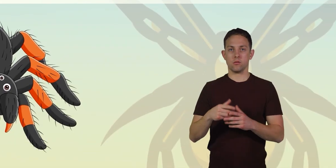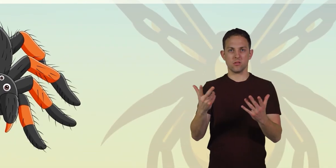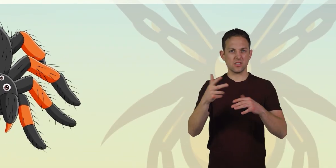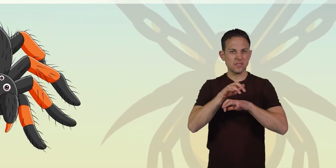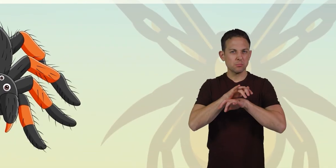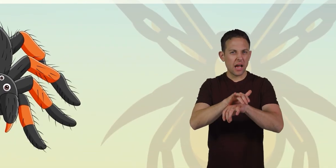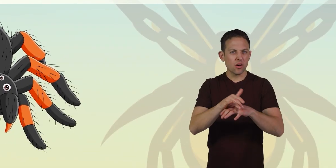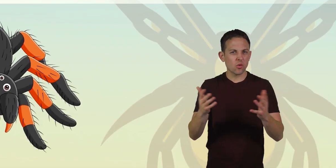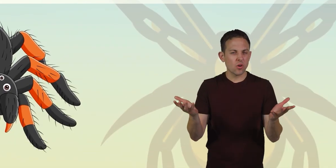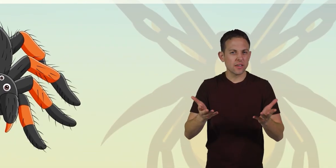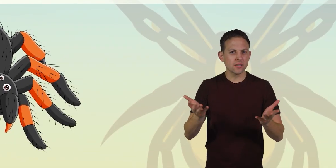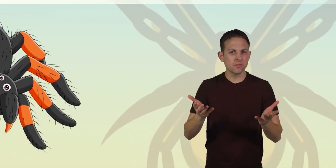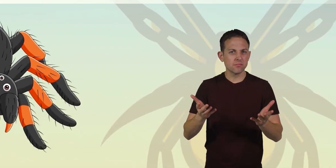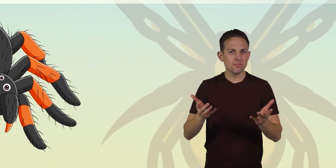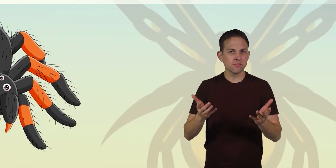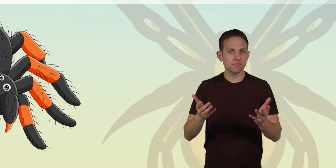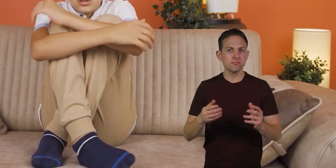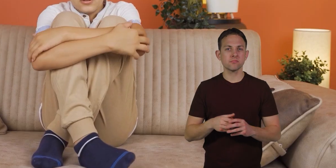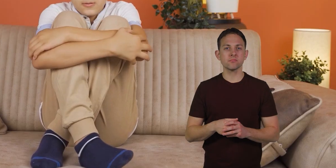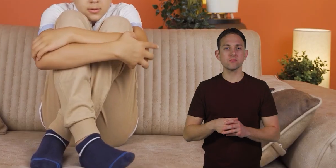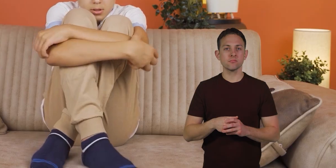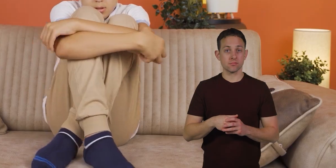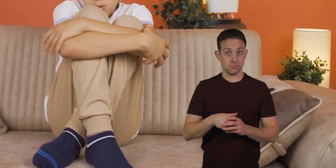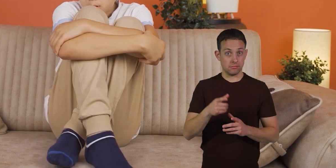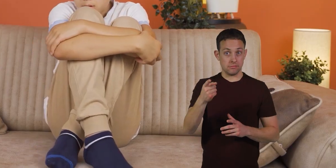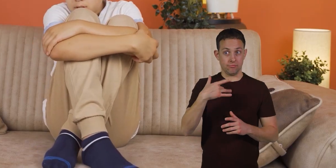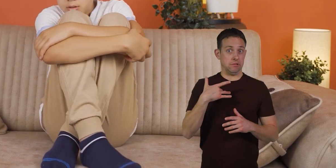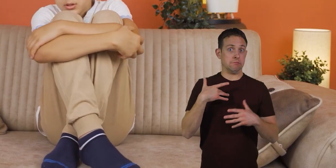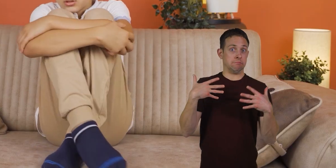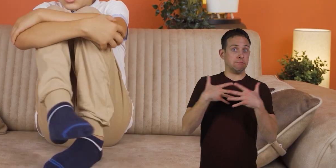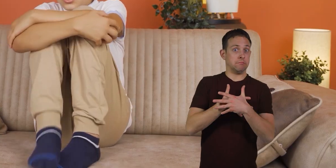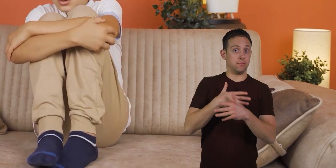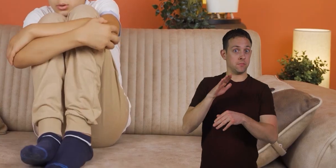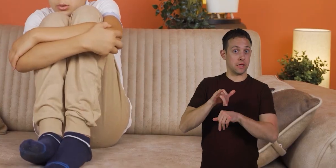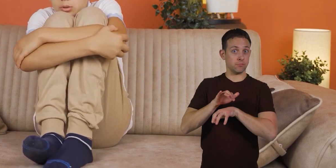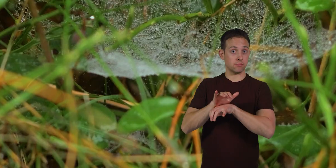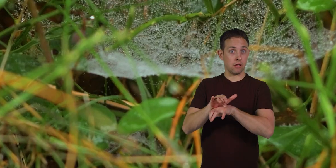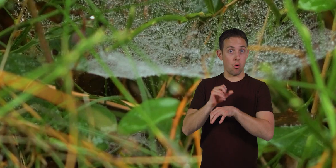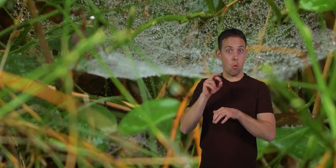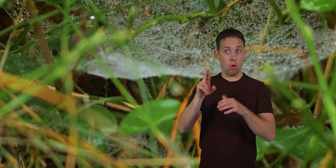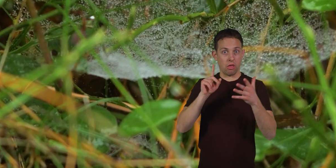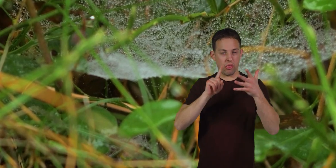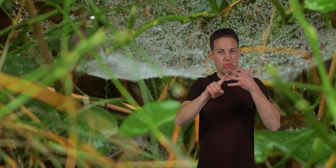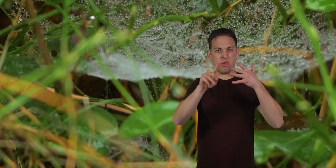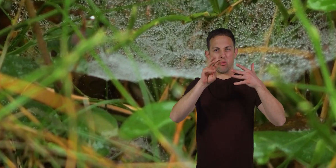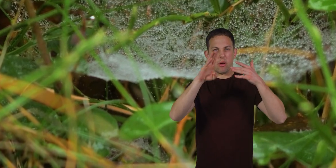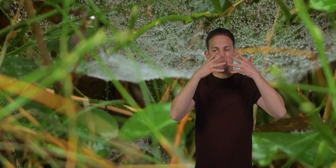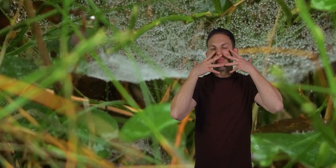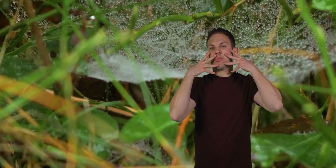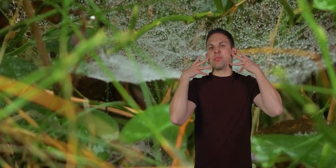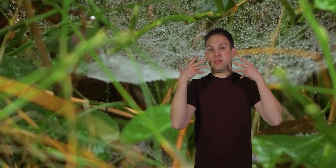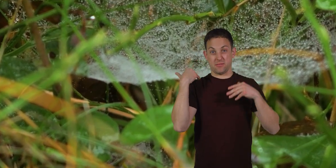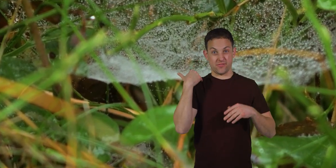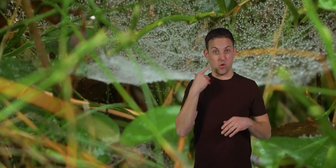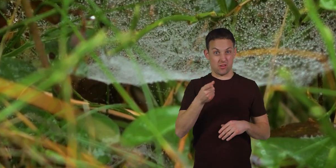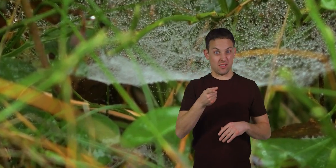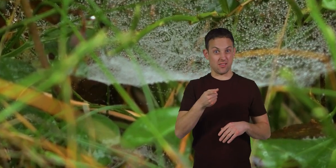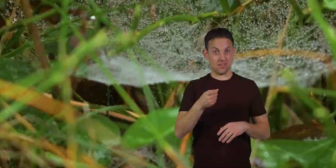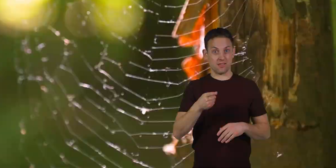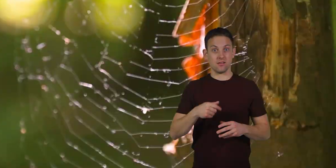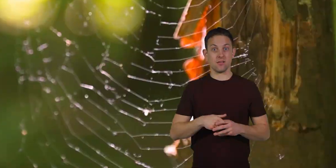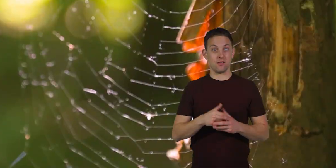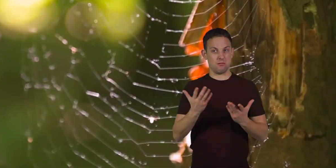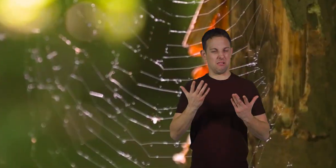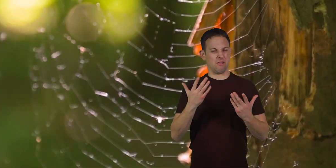What are spiders? Have you ever been scared by a spider, or walked into one of their sticky webs?